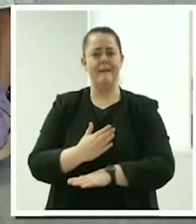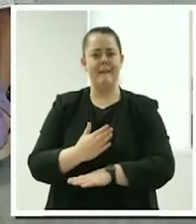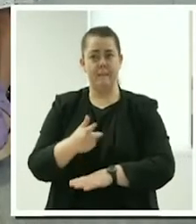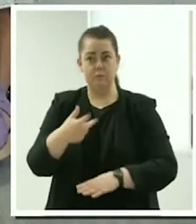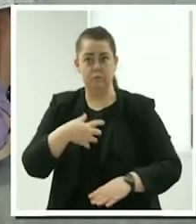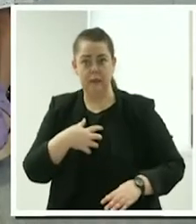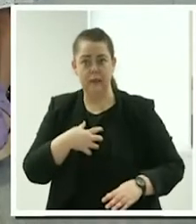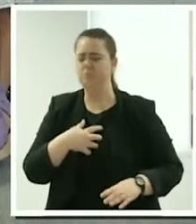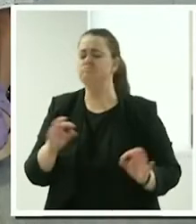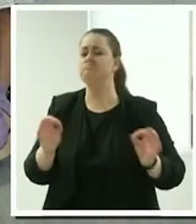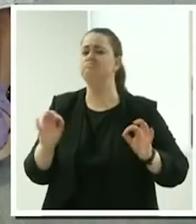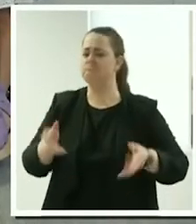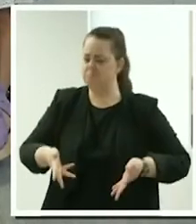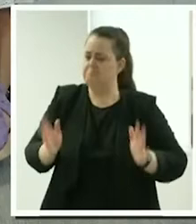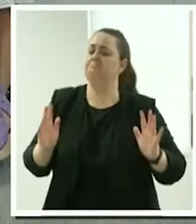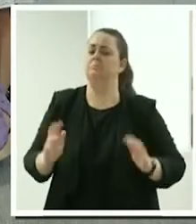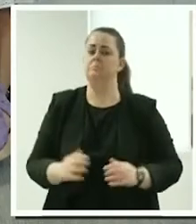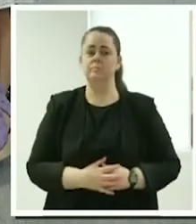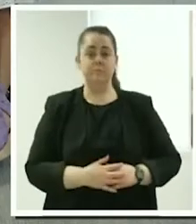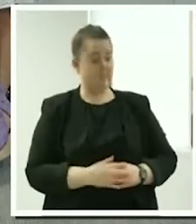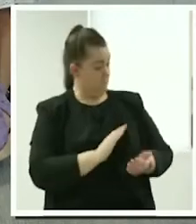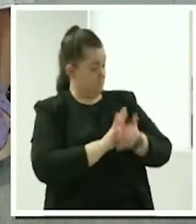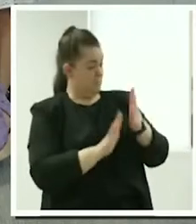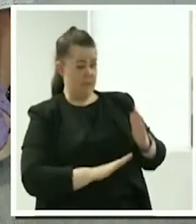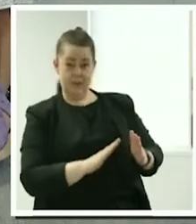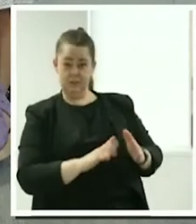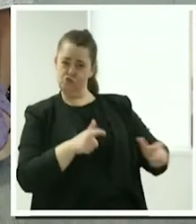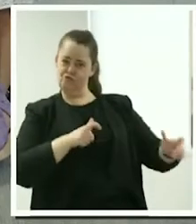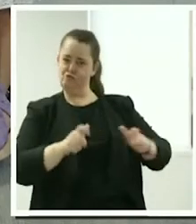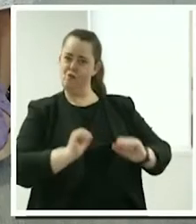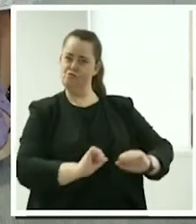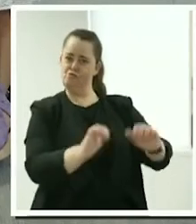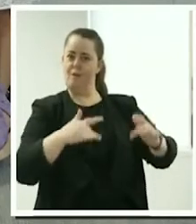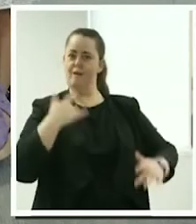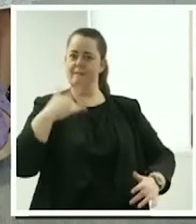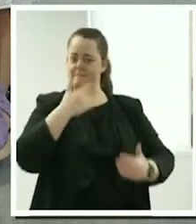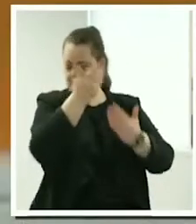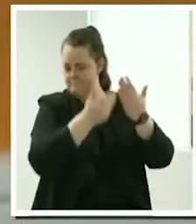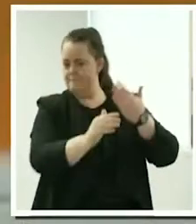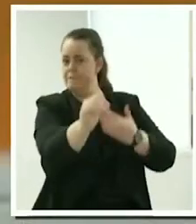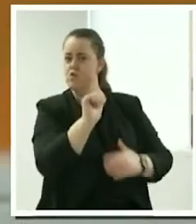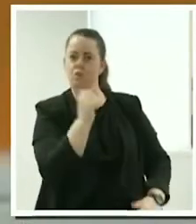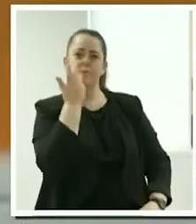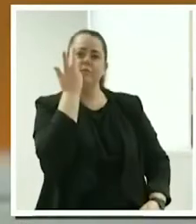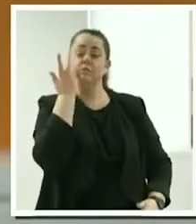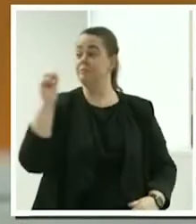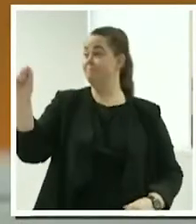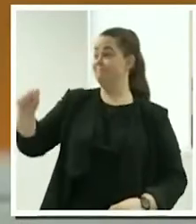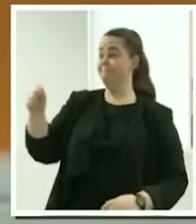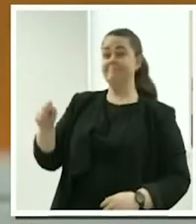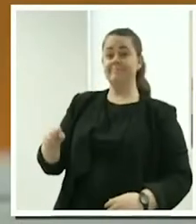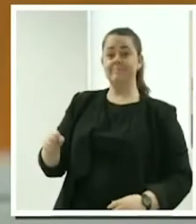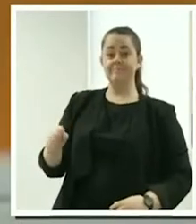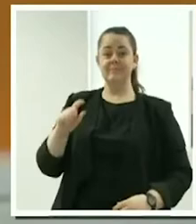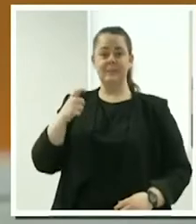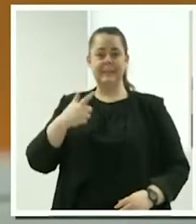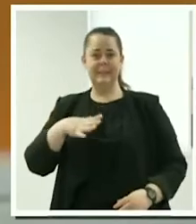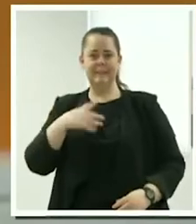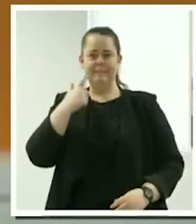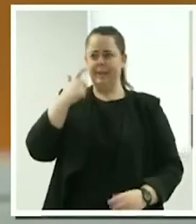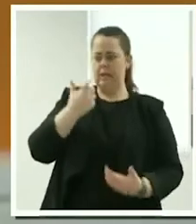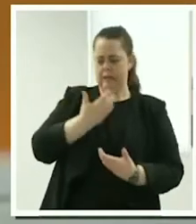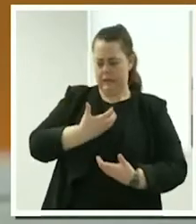destiny. I think it's just a matter of, for whoever you are, being able to step out, be brave,